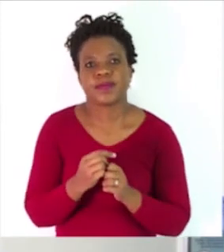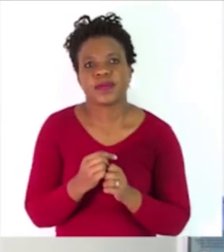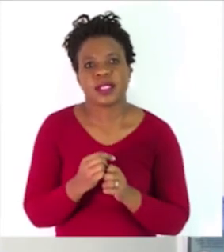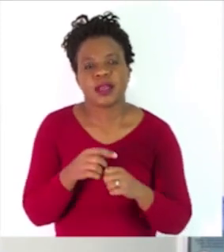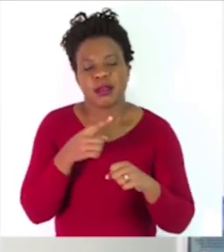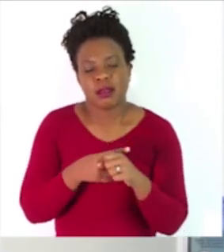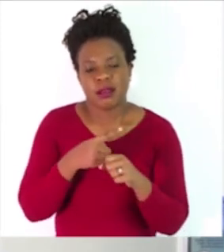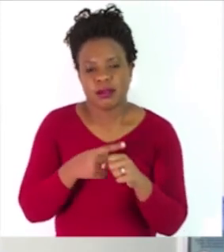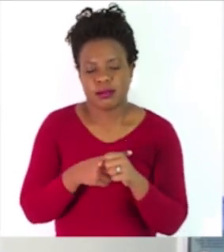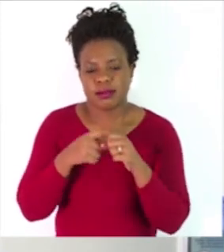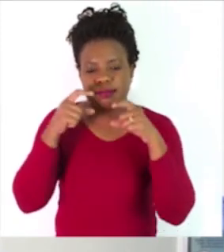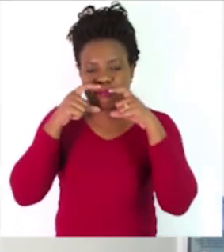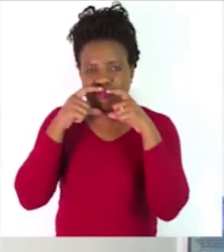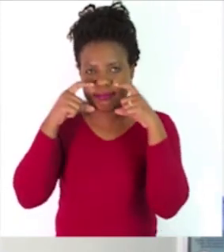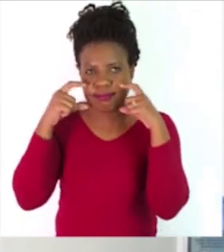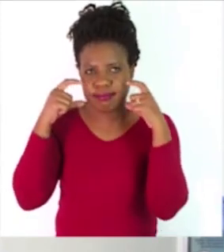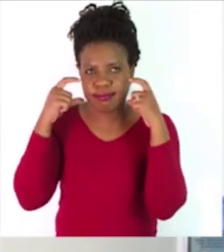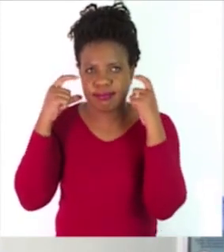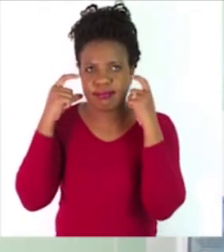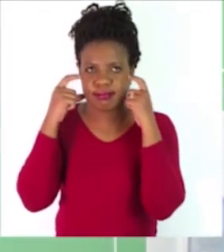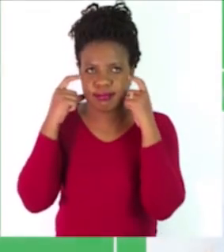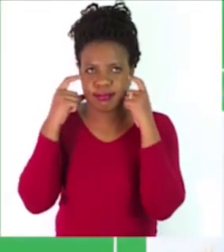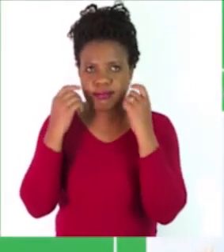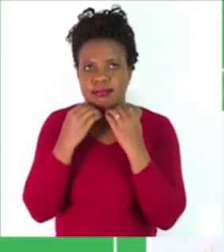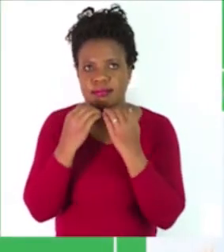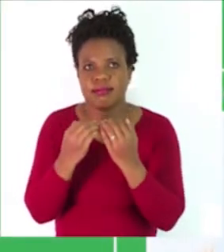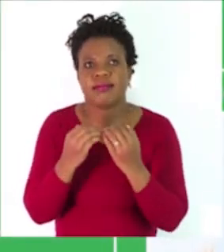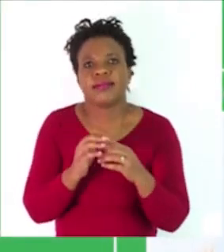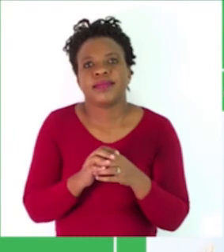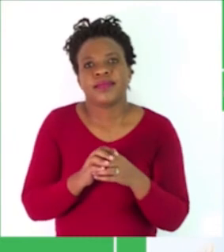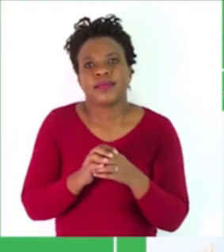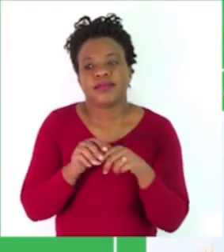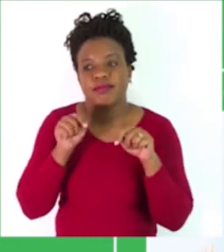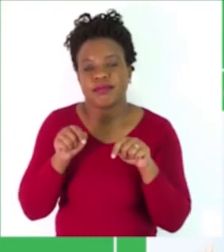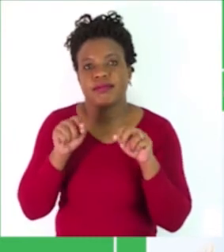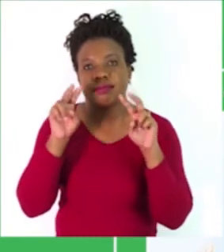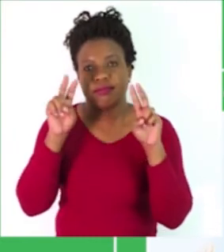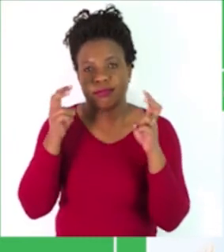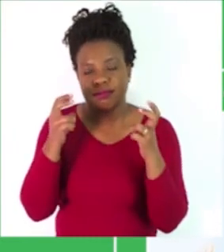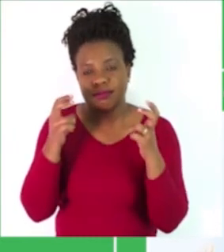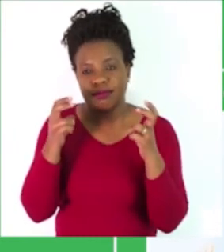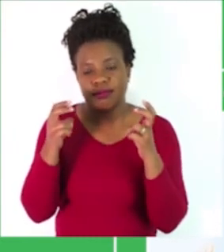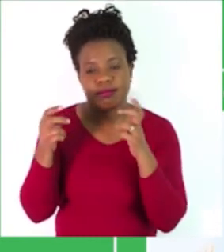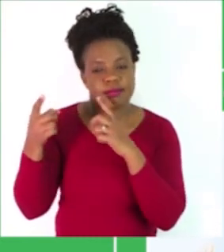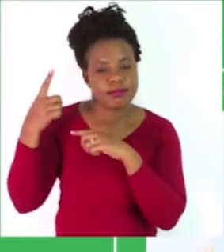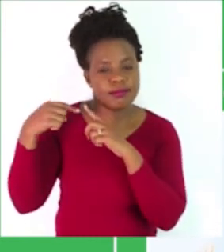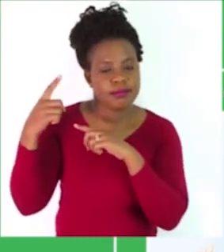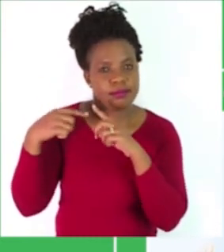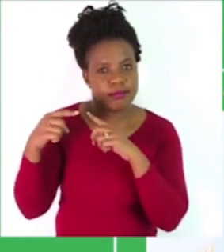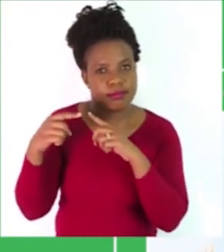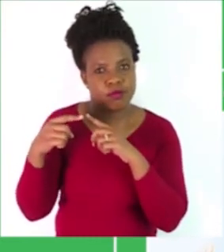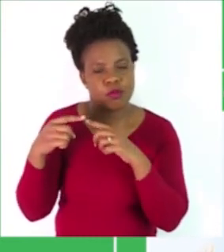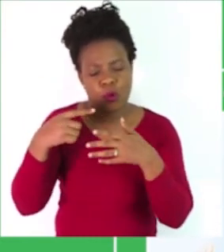remember to put on your mask. All right. Now, today's lesson is going